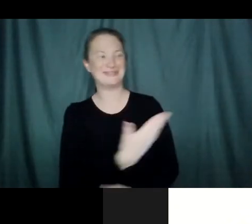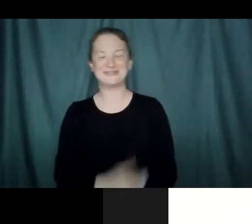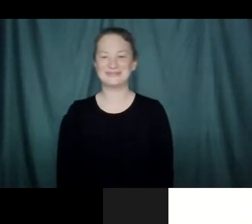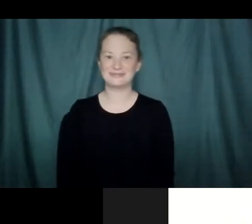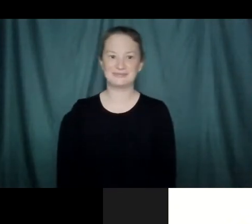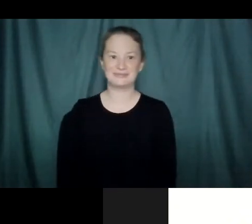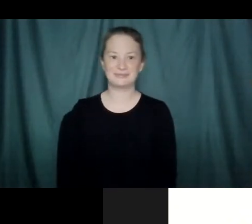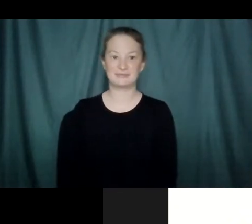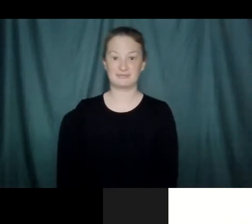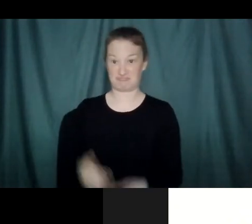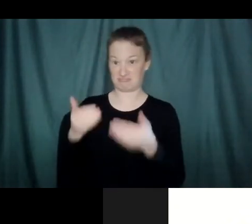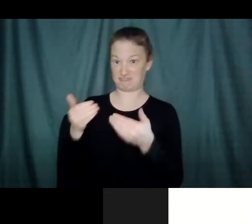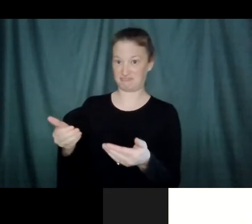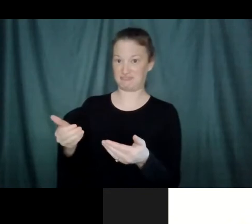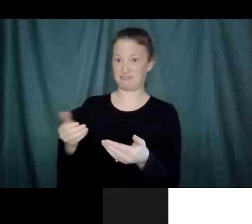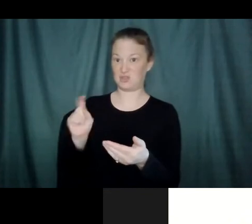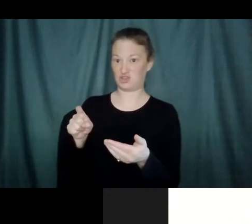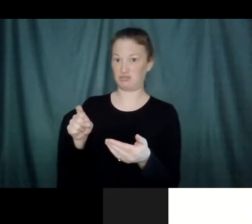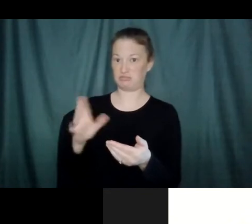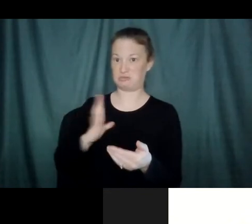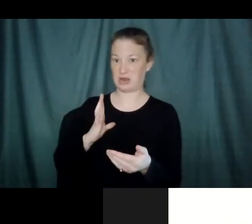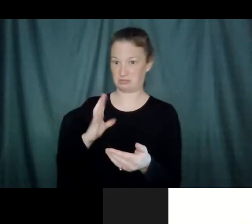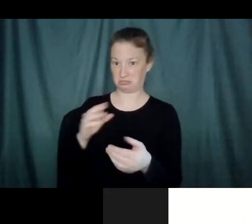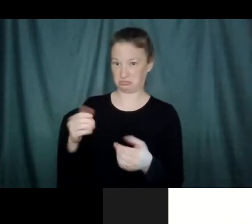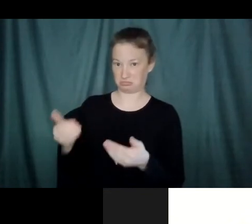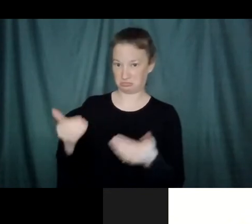All right. You should be able to be visible now.